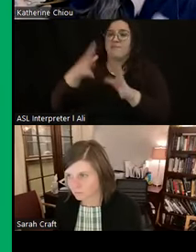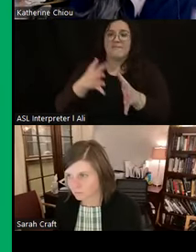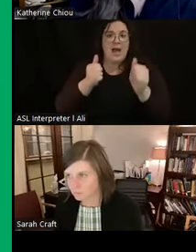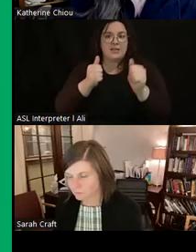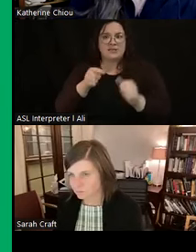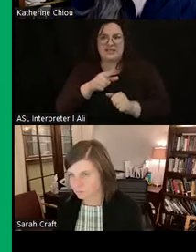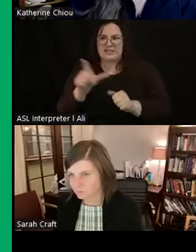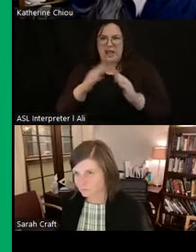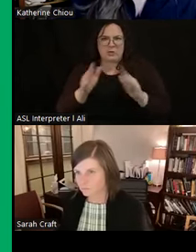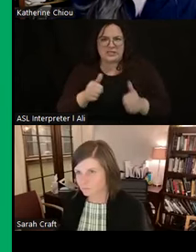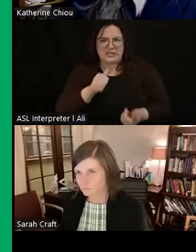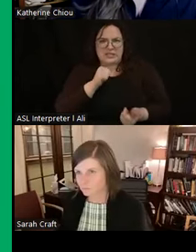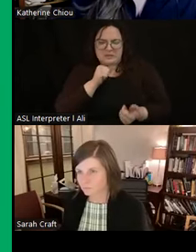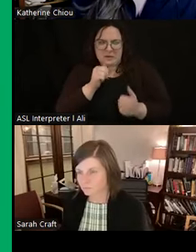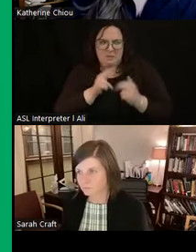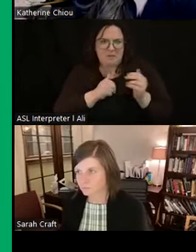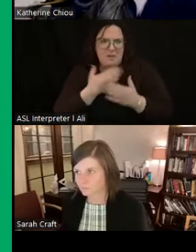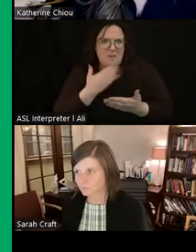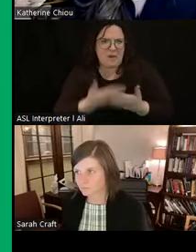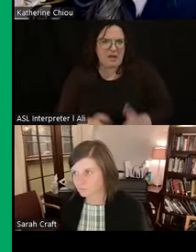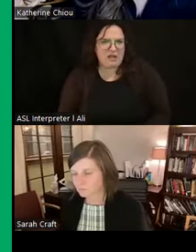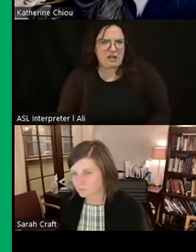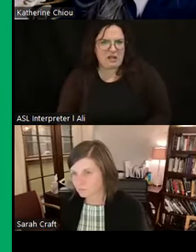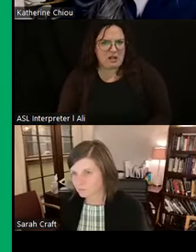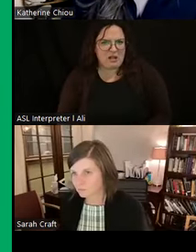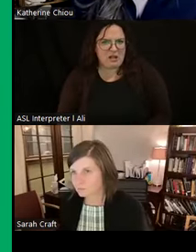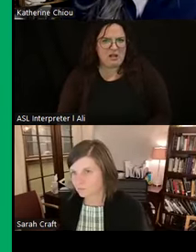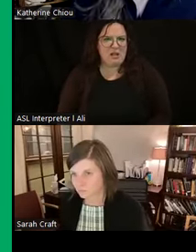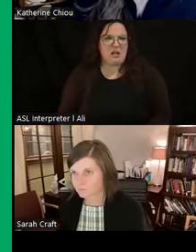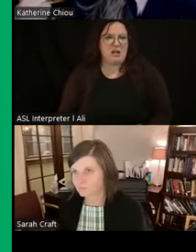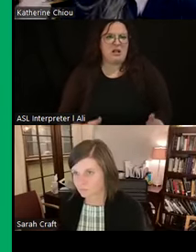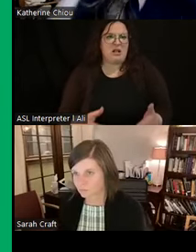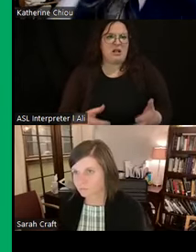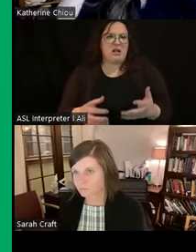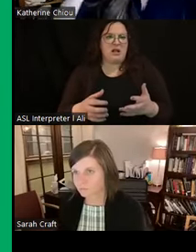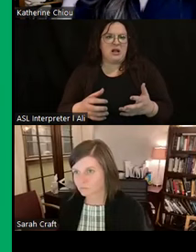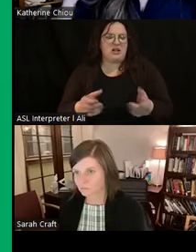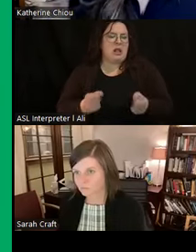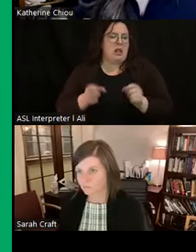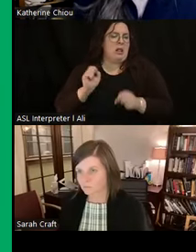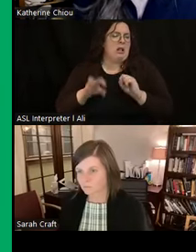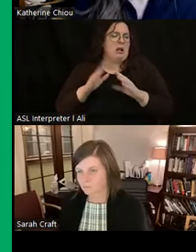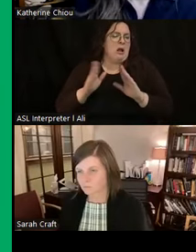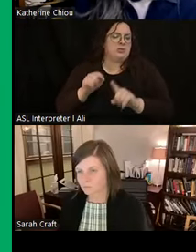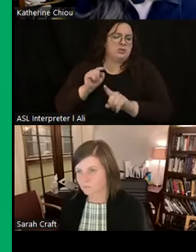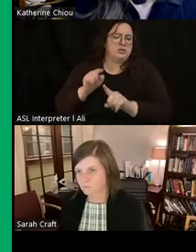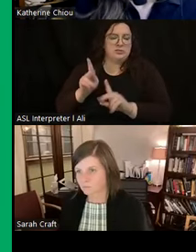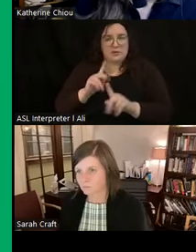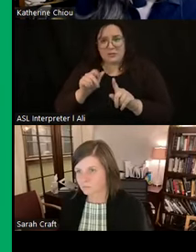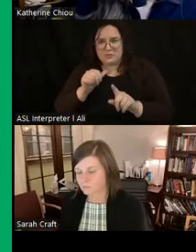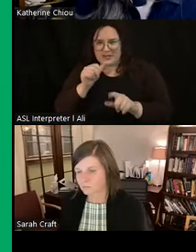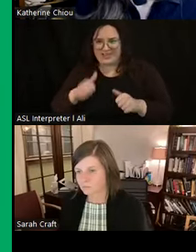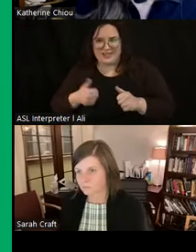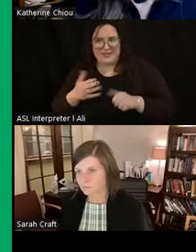really great structures. They're kind of brittle, they're thrown together quite quickly. And we don't think that people are actually there for that